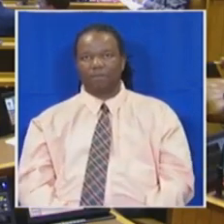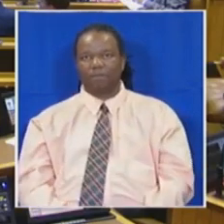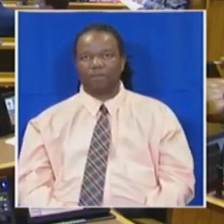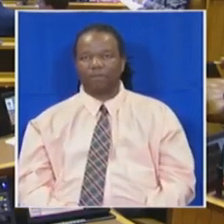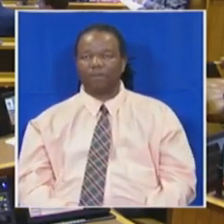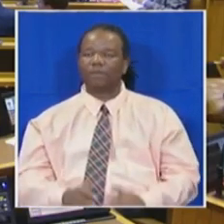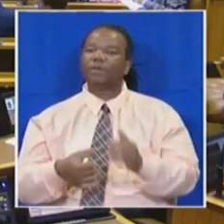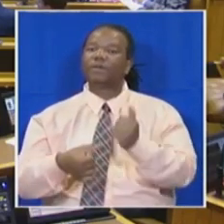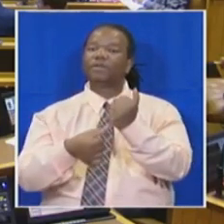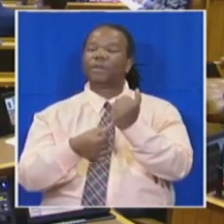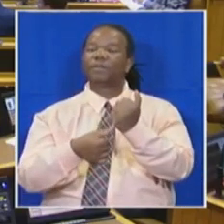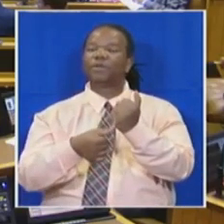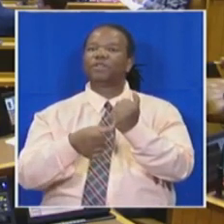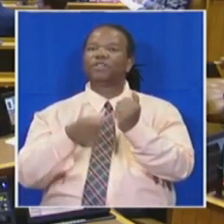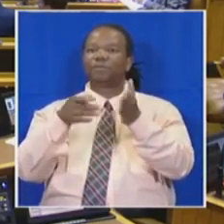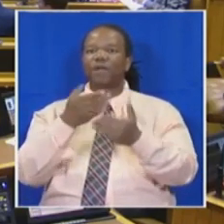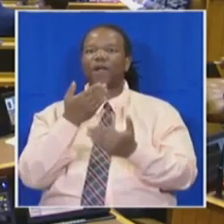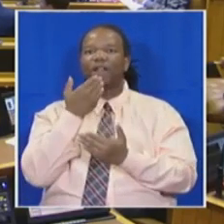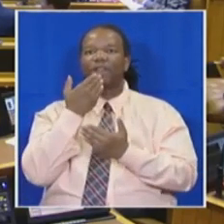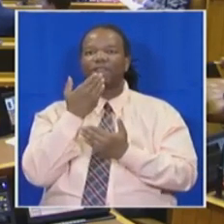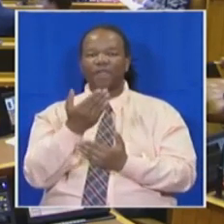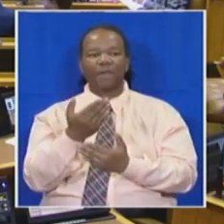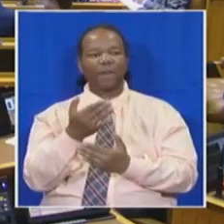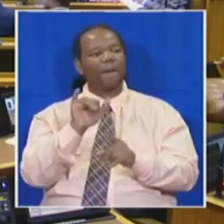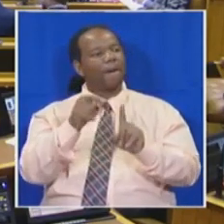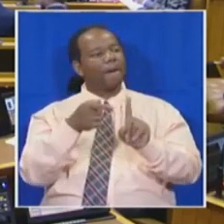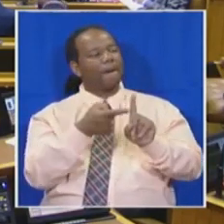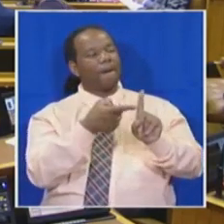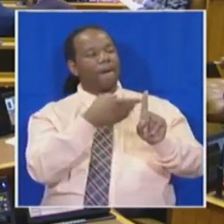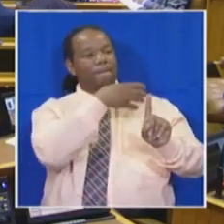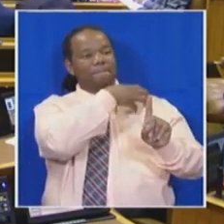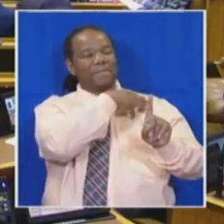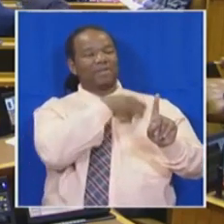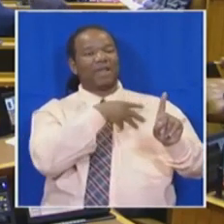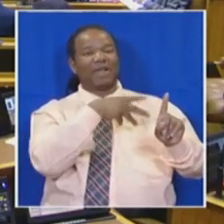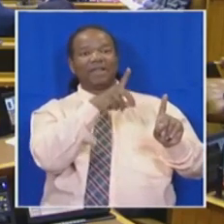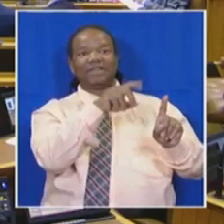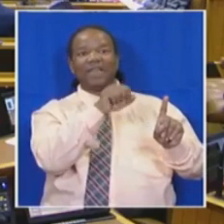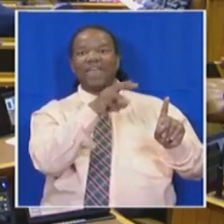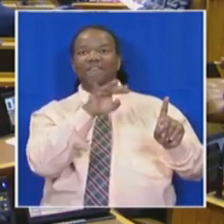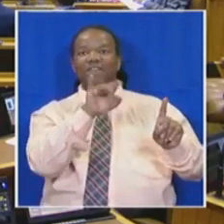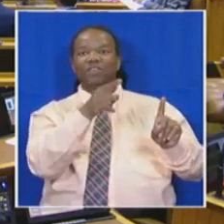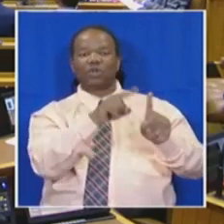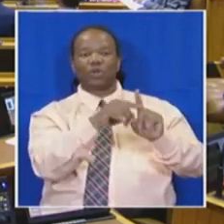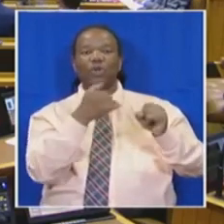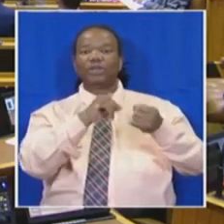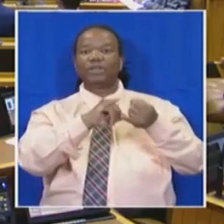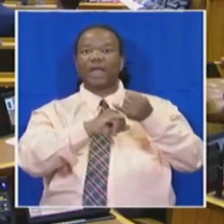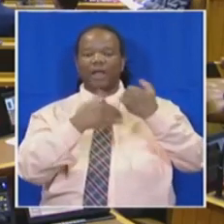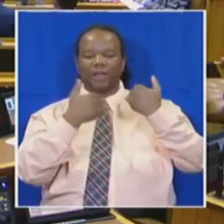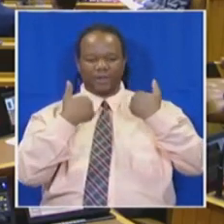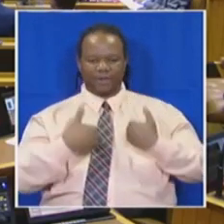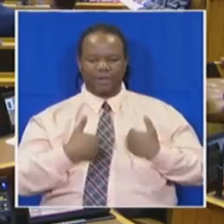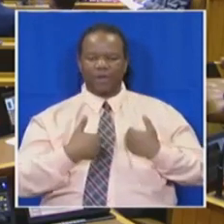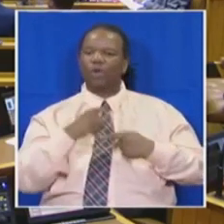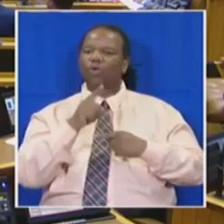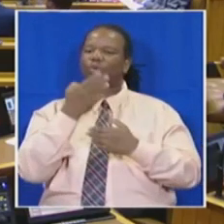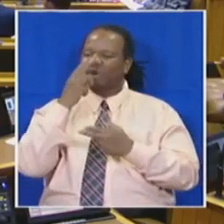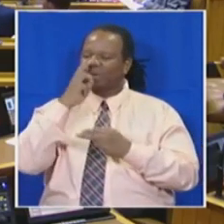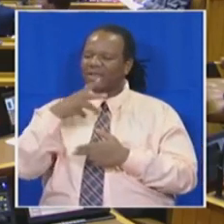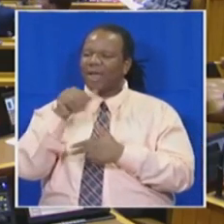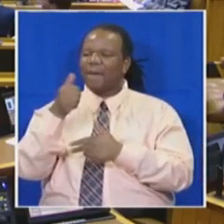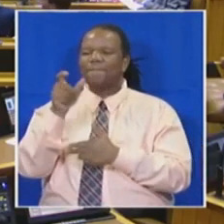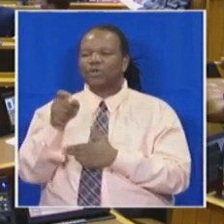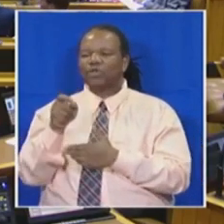Thank you Deputy Speaker. Minister Davies, you definitely don't need a new stylist, you just need a new speechwriter. Honourable